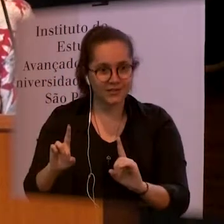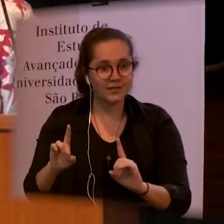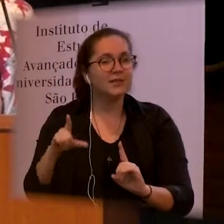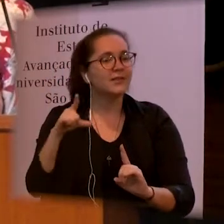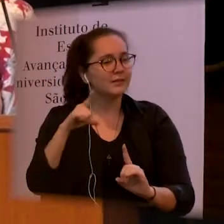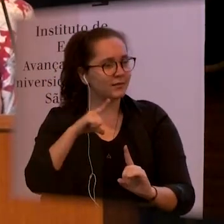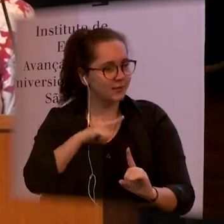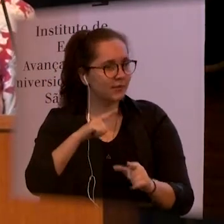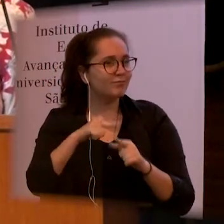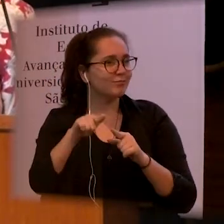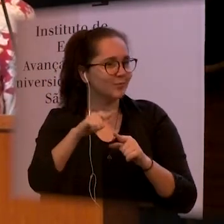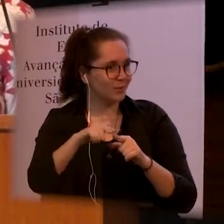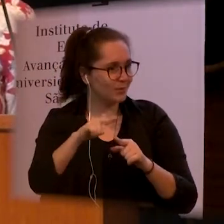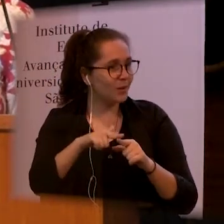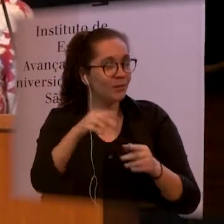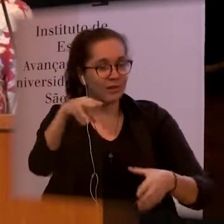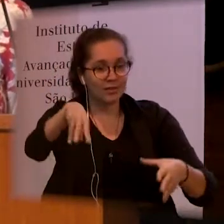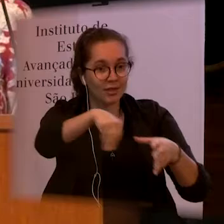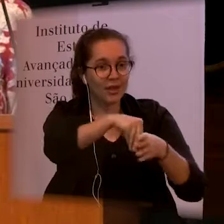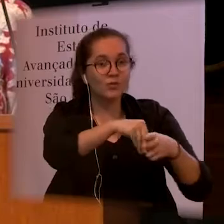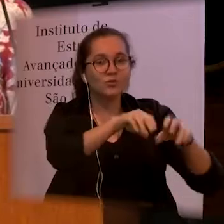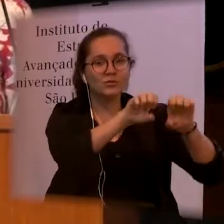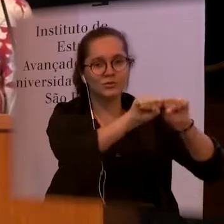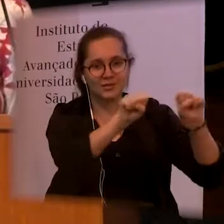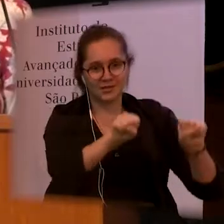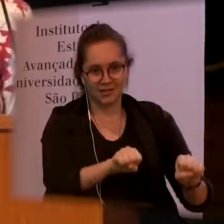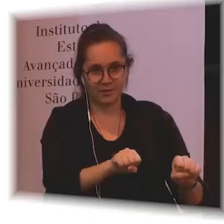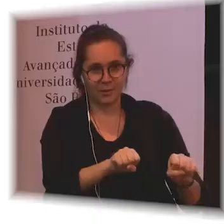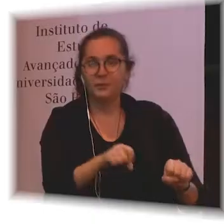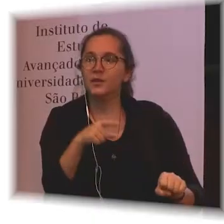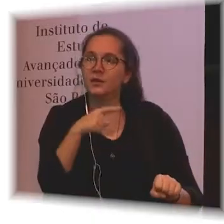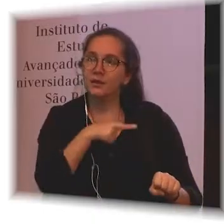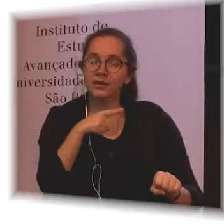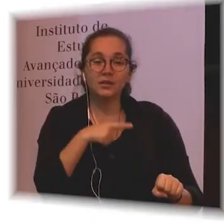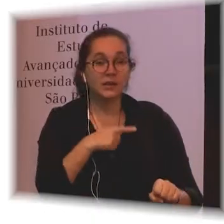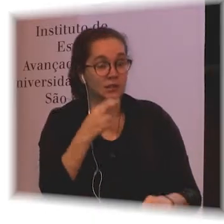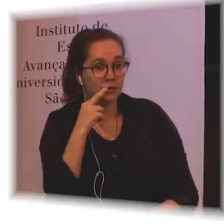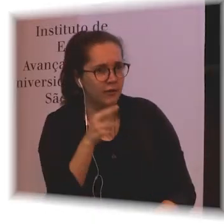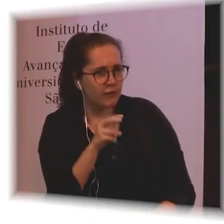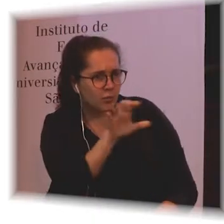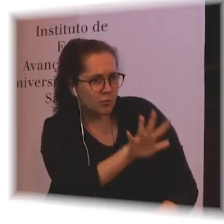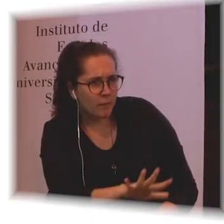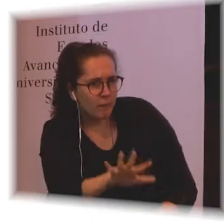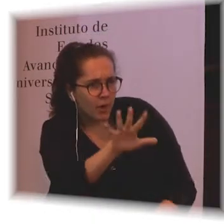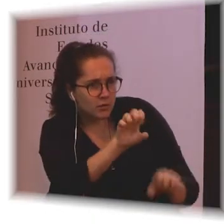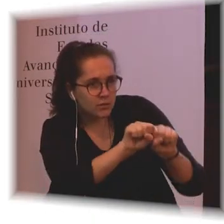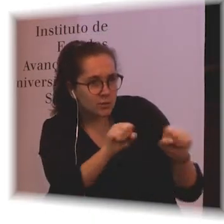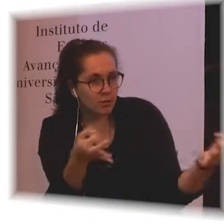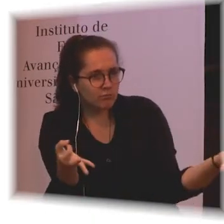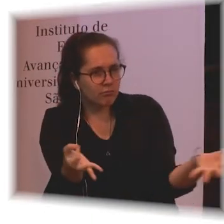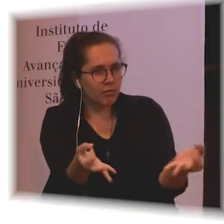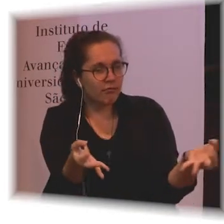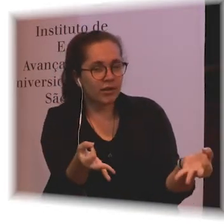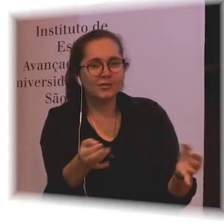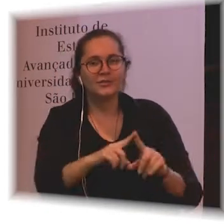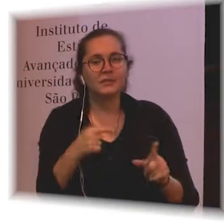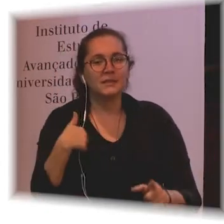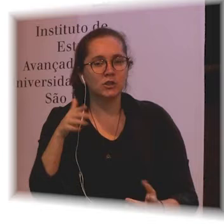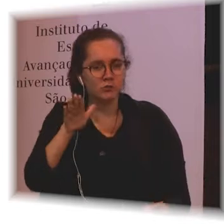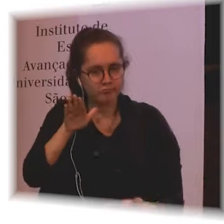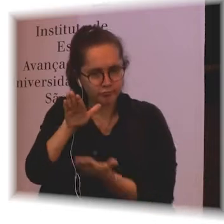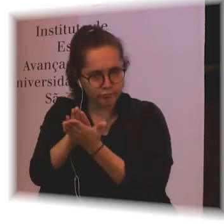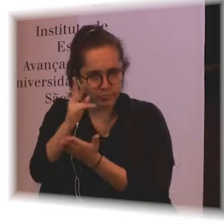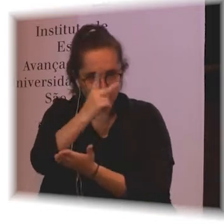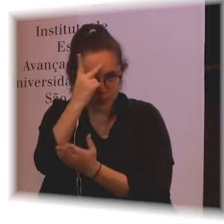of a perfect health system and how everything slots together. But when it comes to people with disabilities, we can find the gaps. So, for